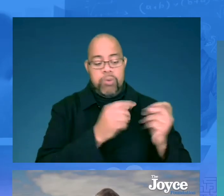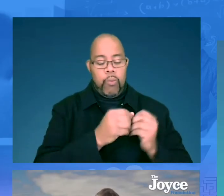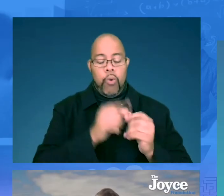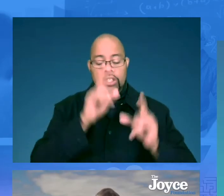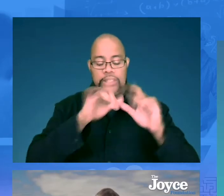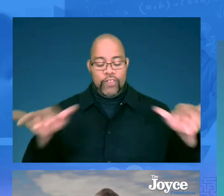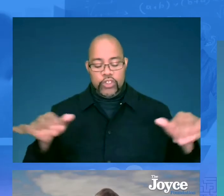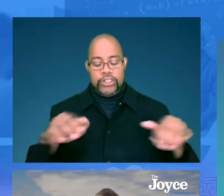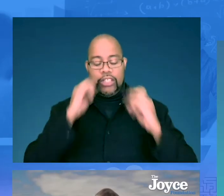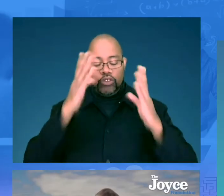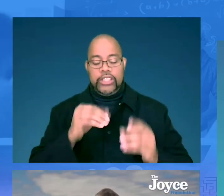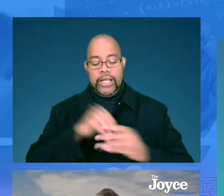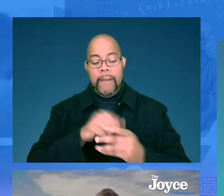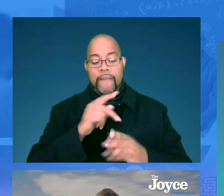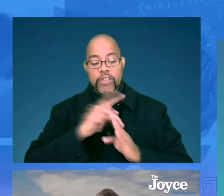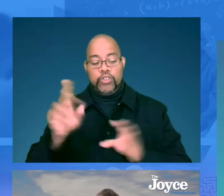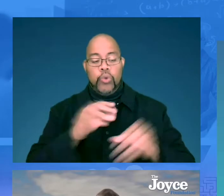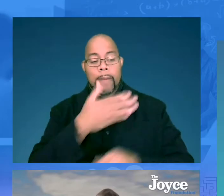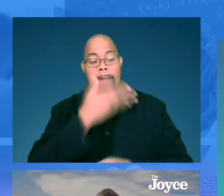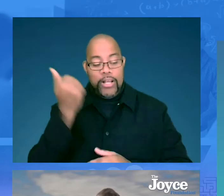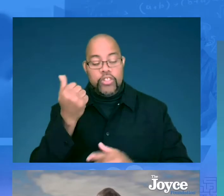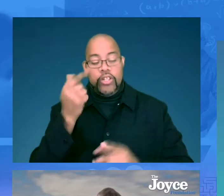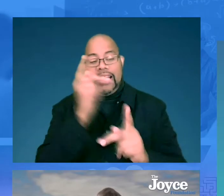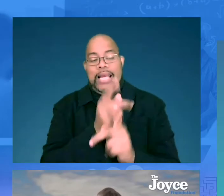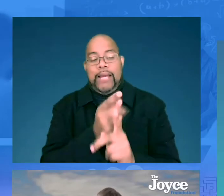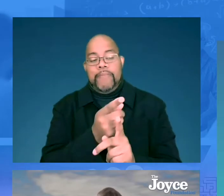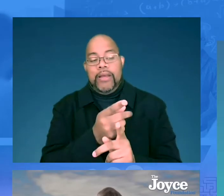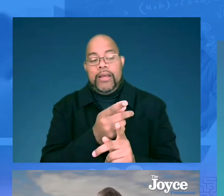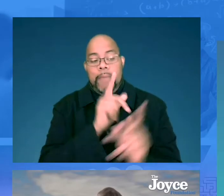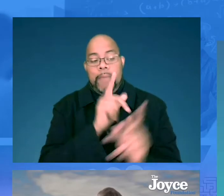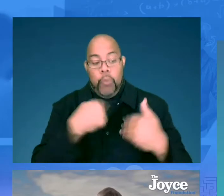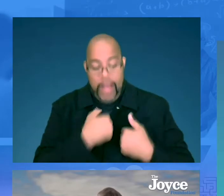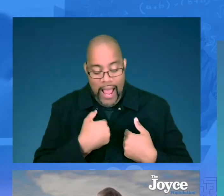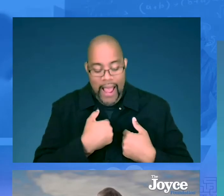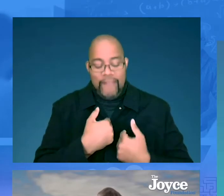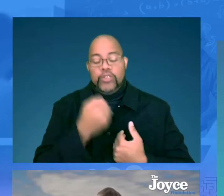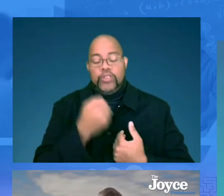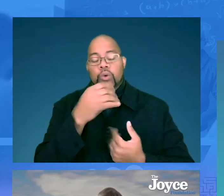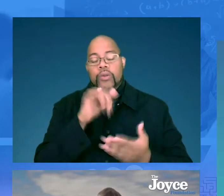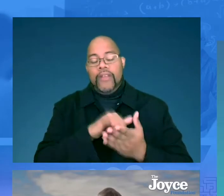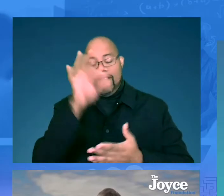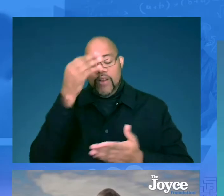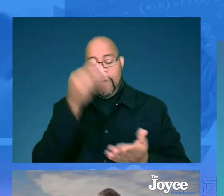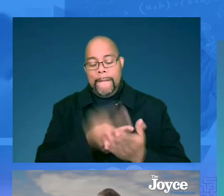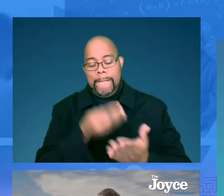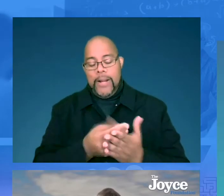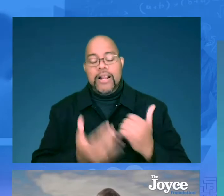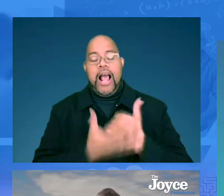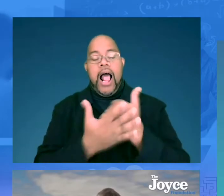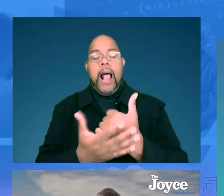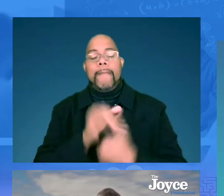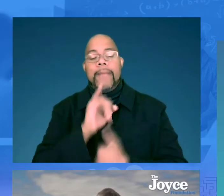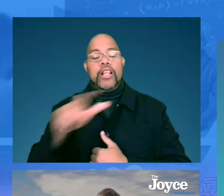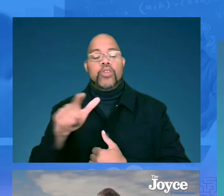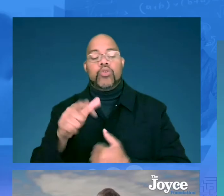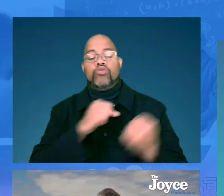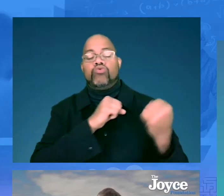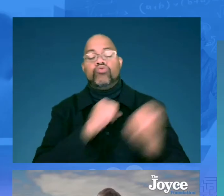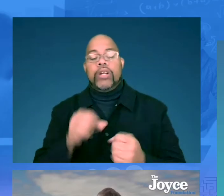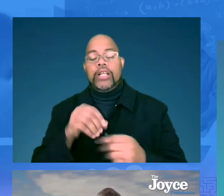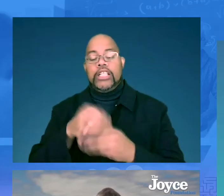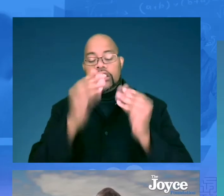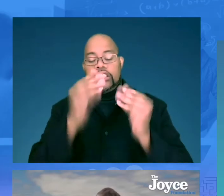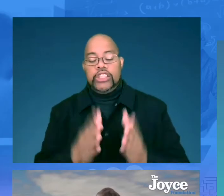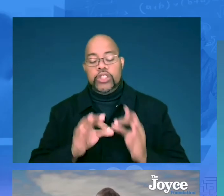way to get more diverse educators into the profession is to do better at keeping the ones that we have. So these federal dollars are helping